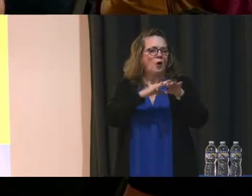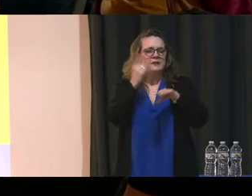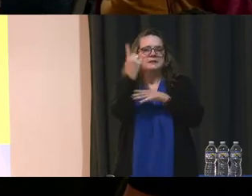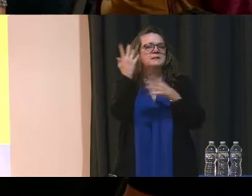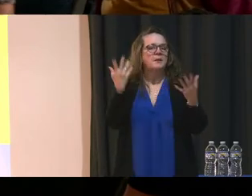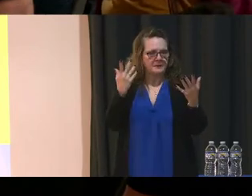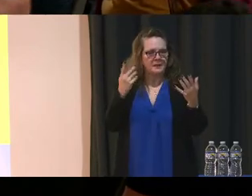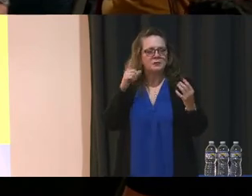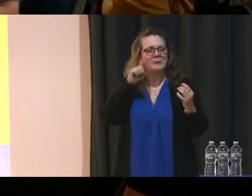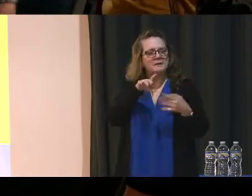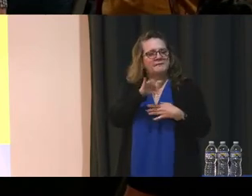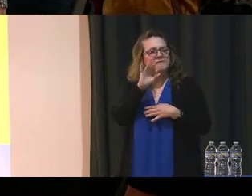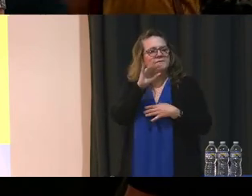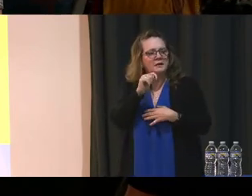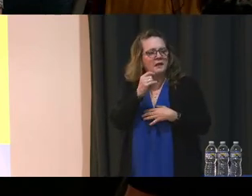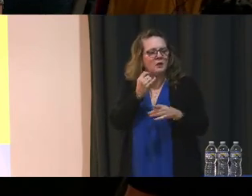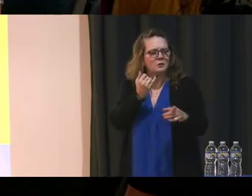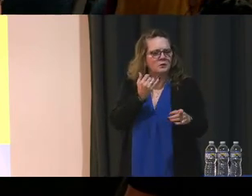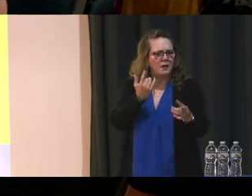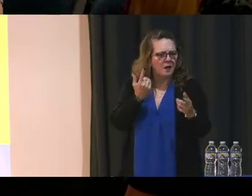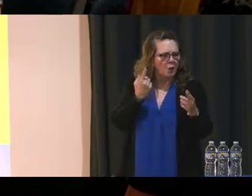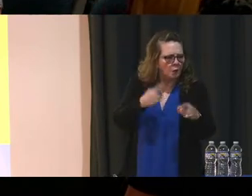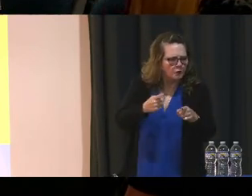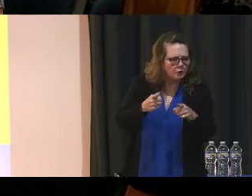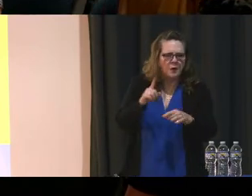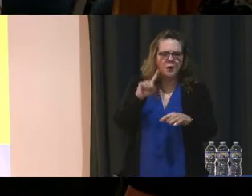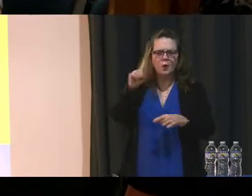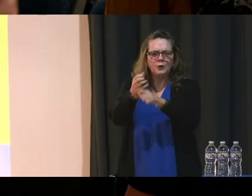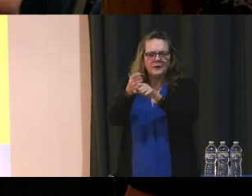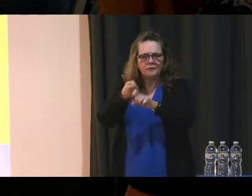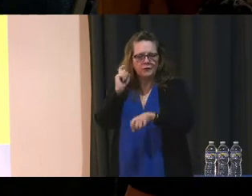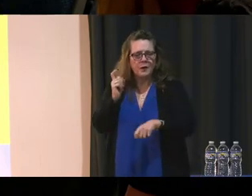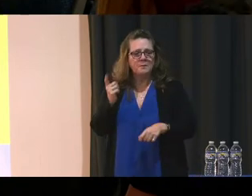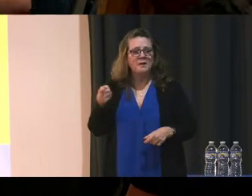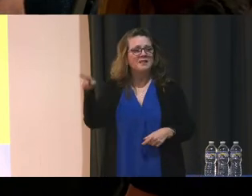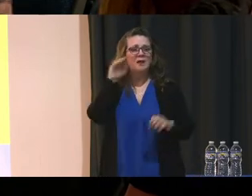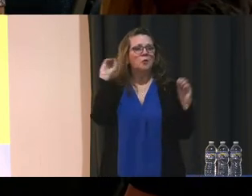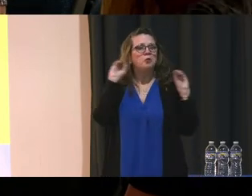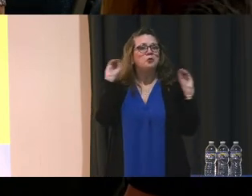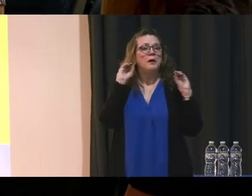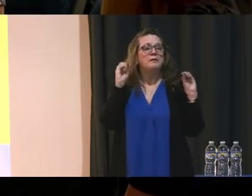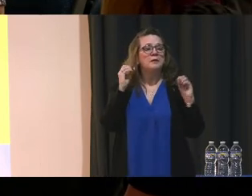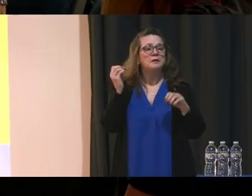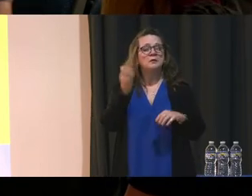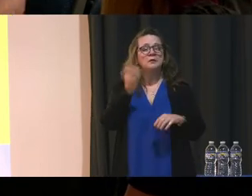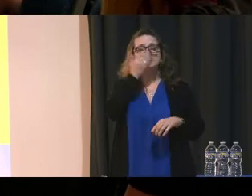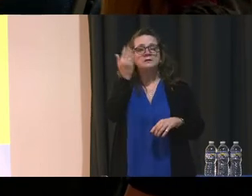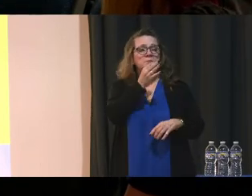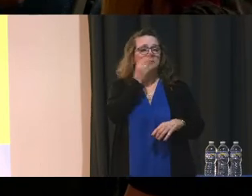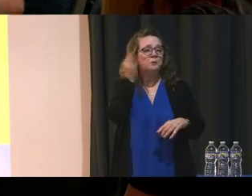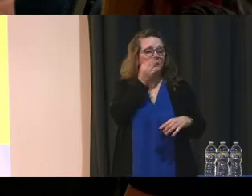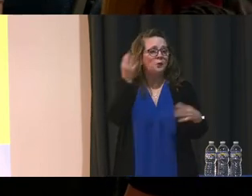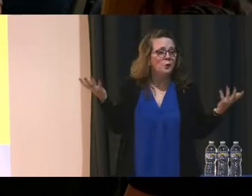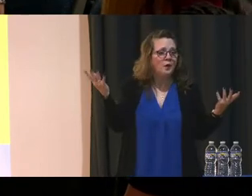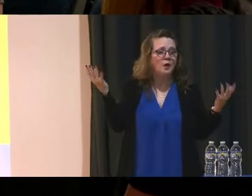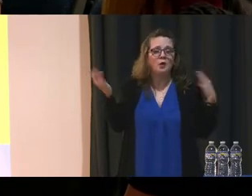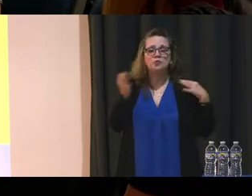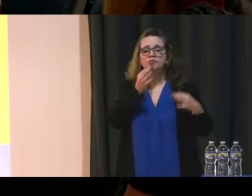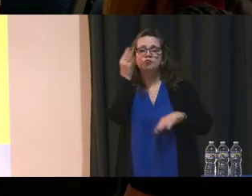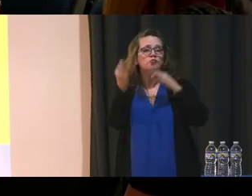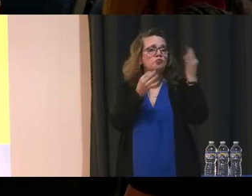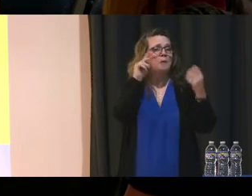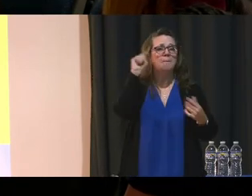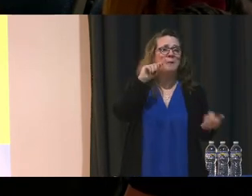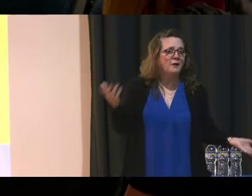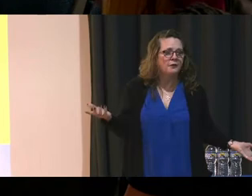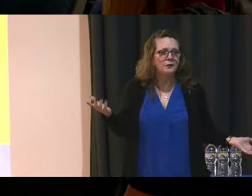find out what is going on. How do they get it? But nobody's doing anything. They smell weeds on the hallways. They're smoking weed in the